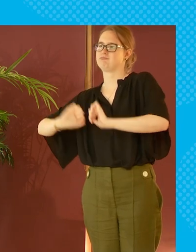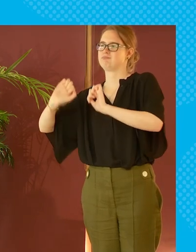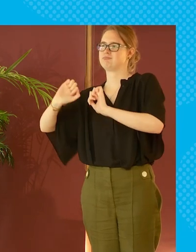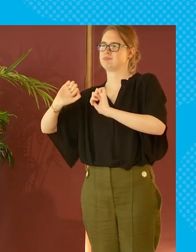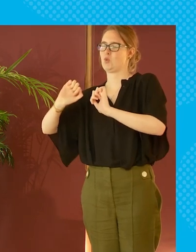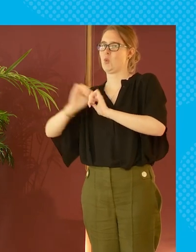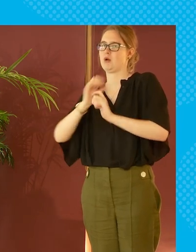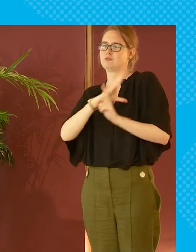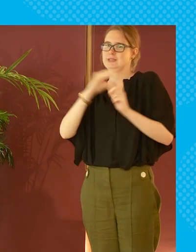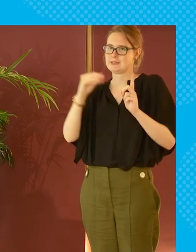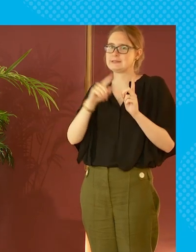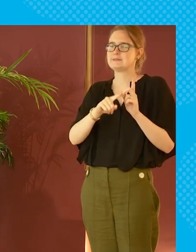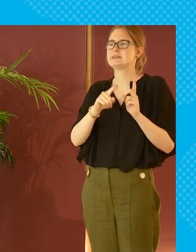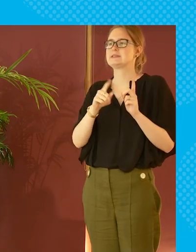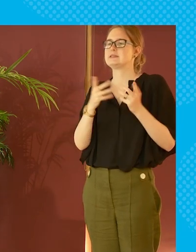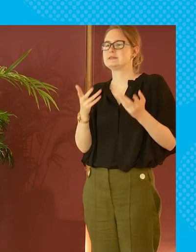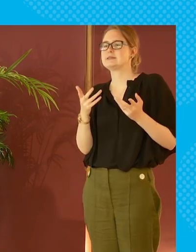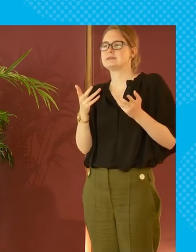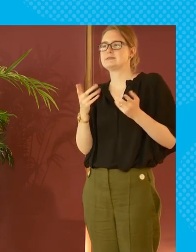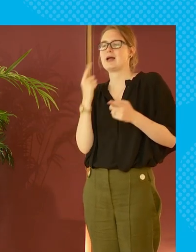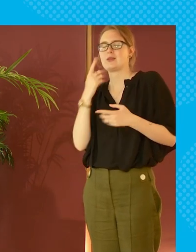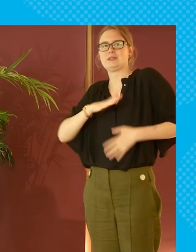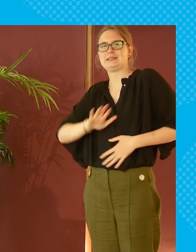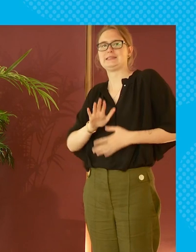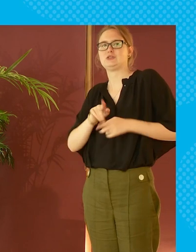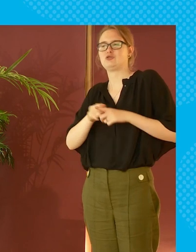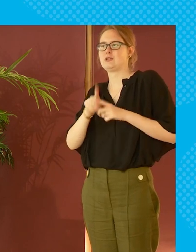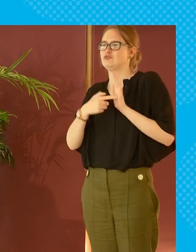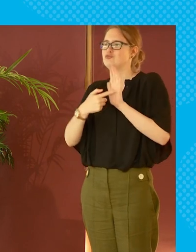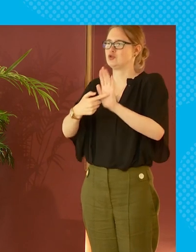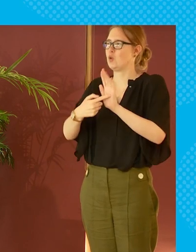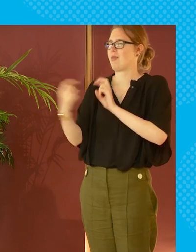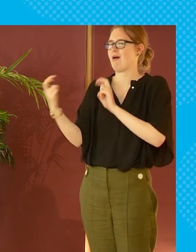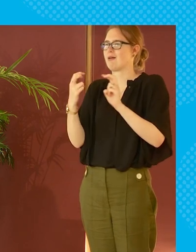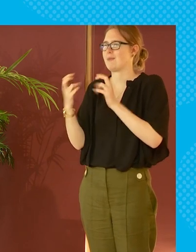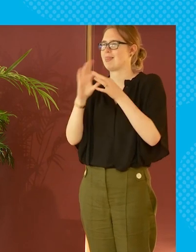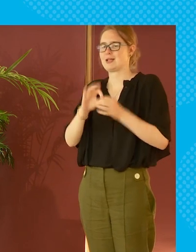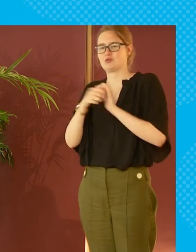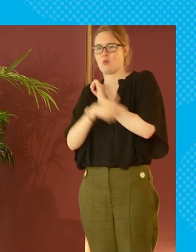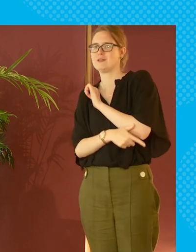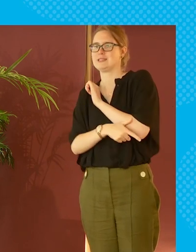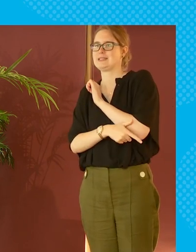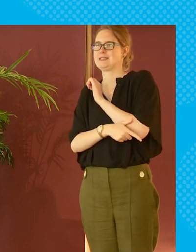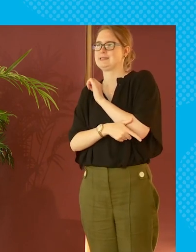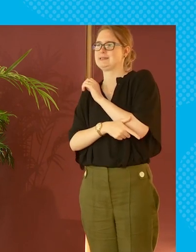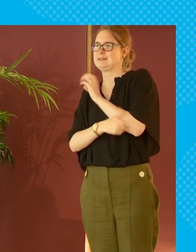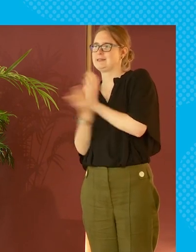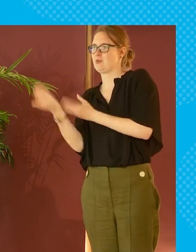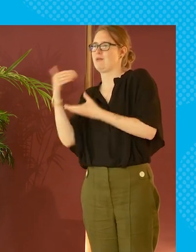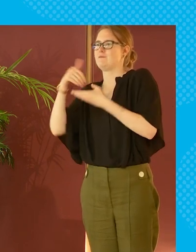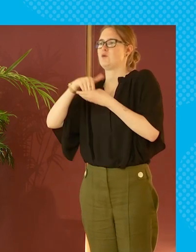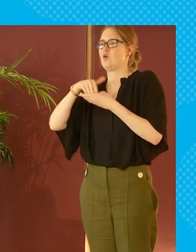who are tories so i think there needs to be a way of presenting the arguments around poverty which